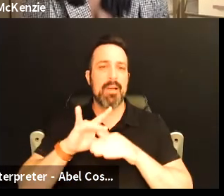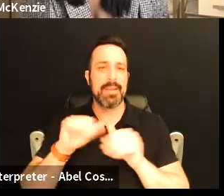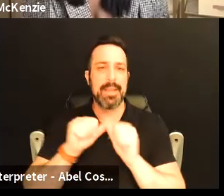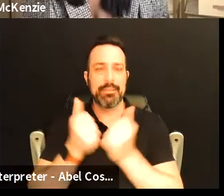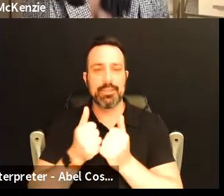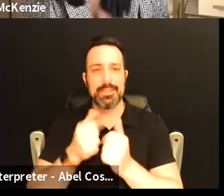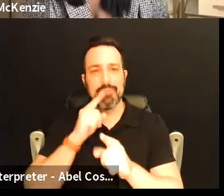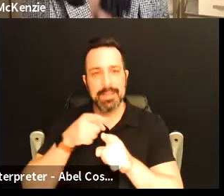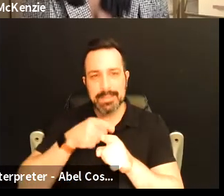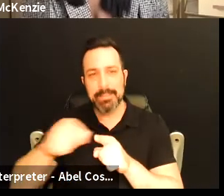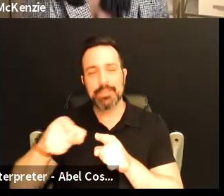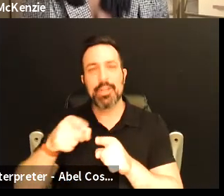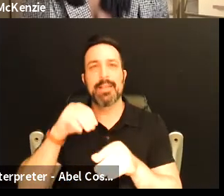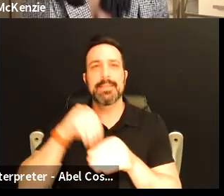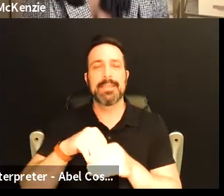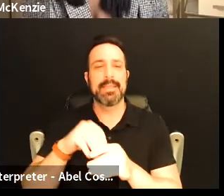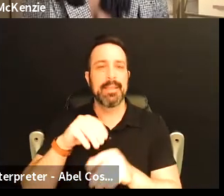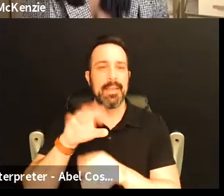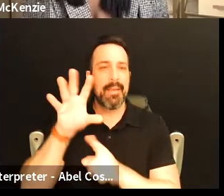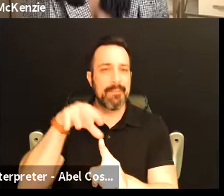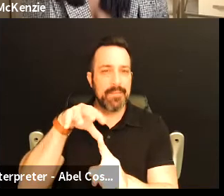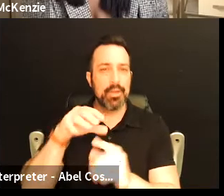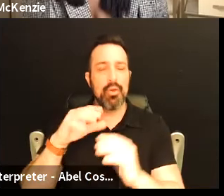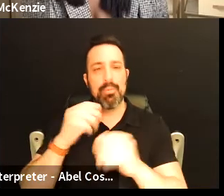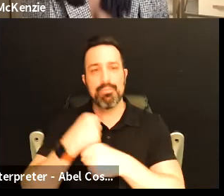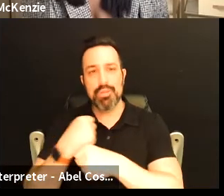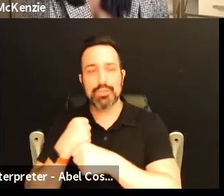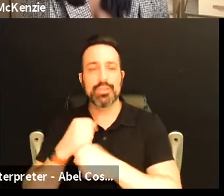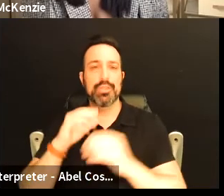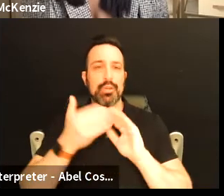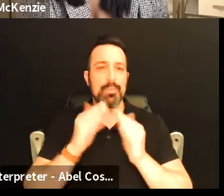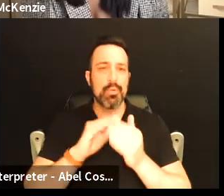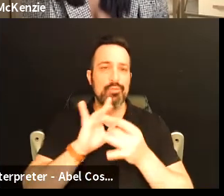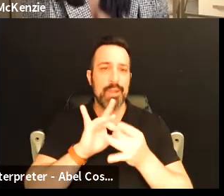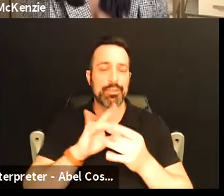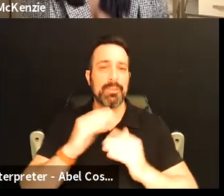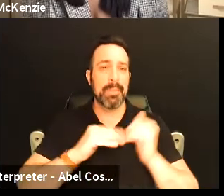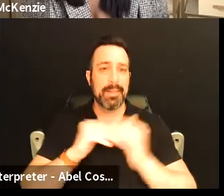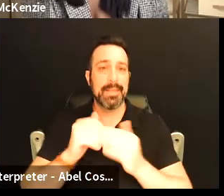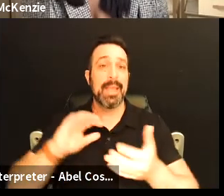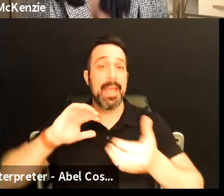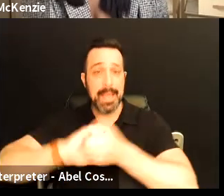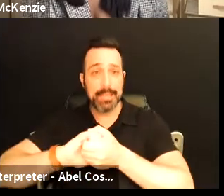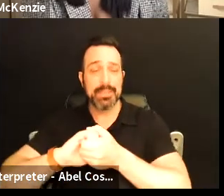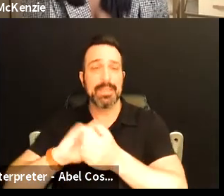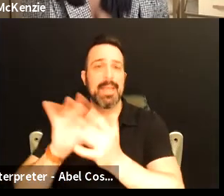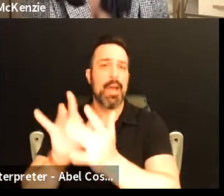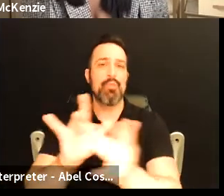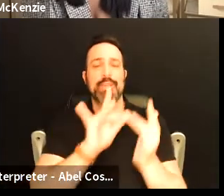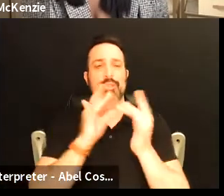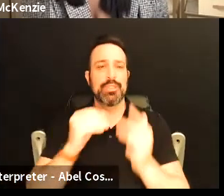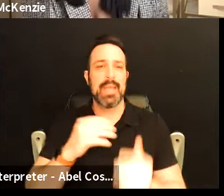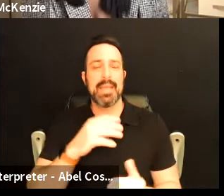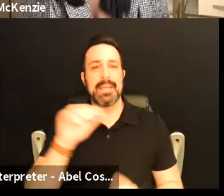specializes in video production, community relationship building, engagement and outreach and ambassador